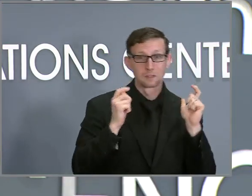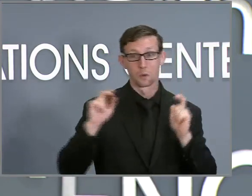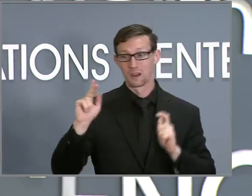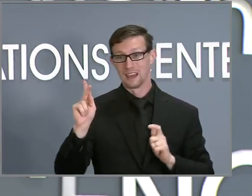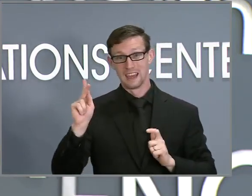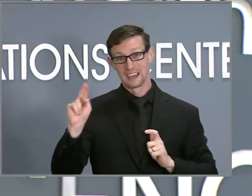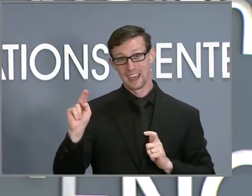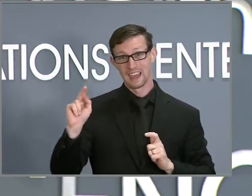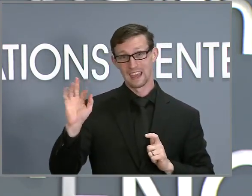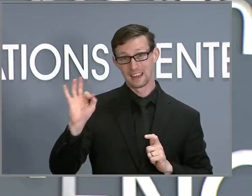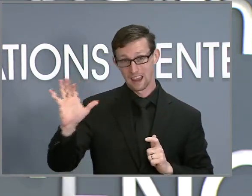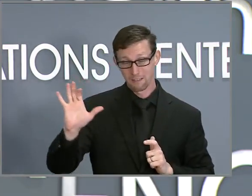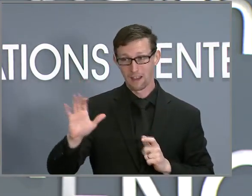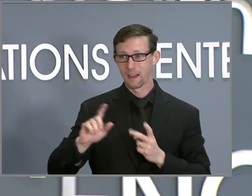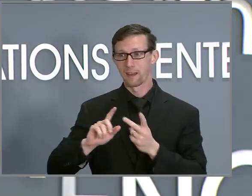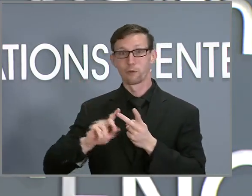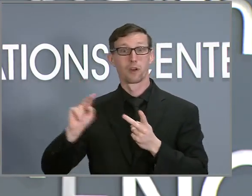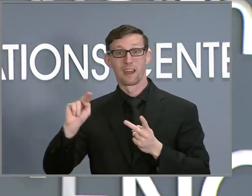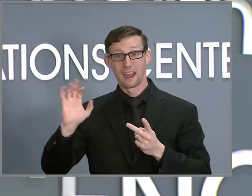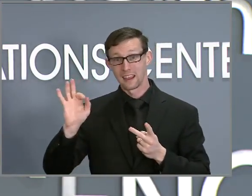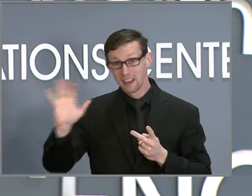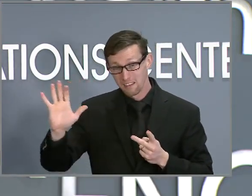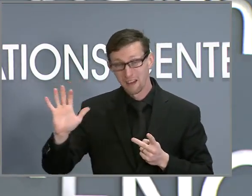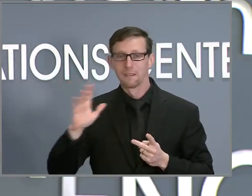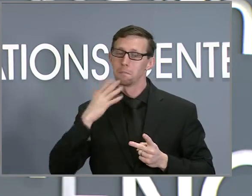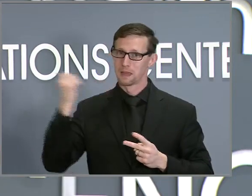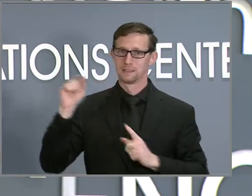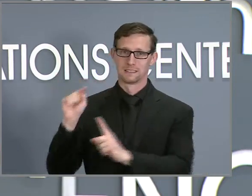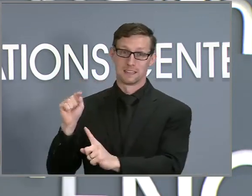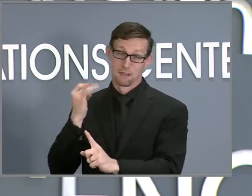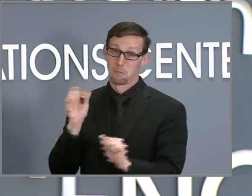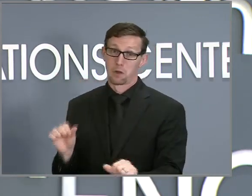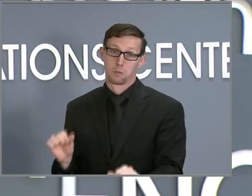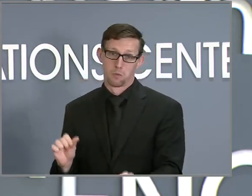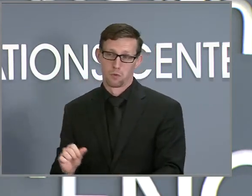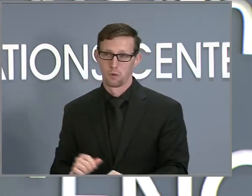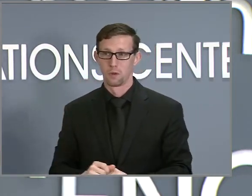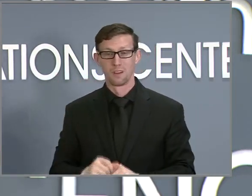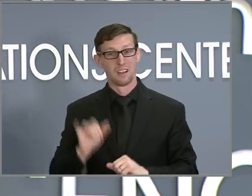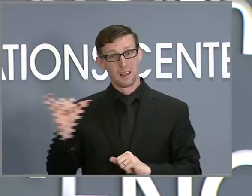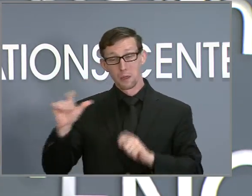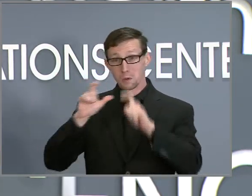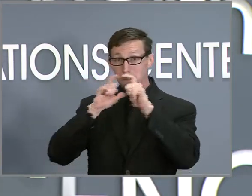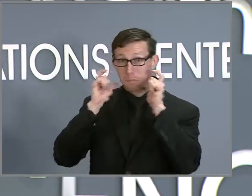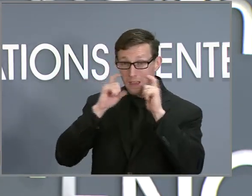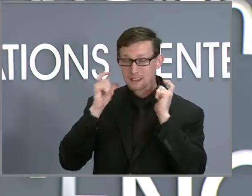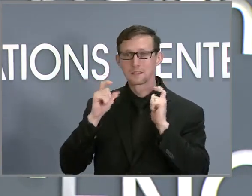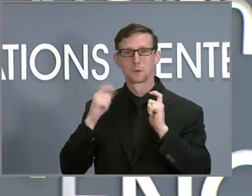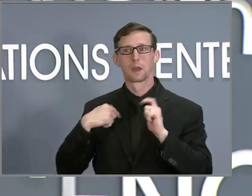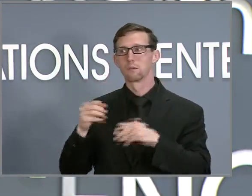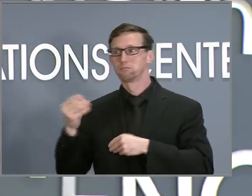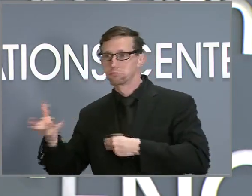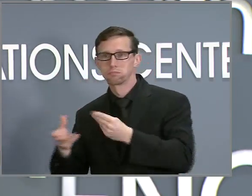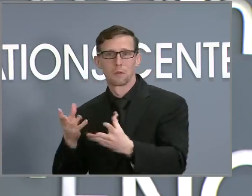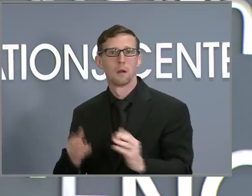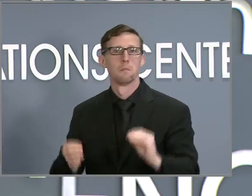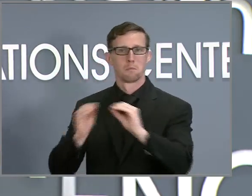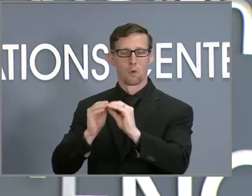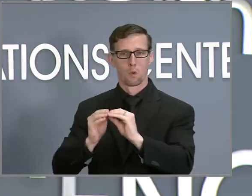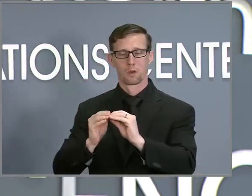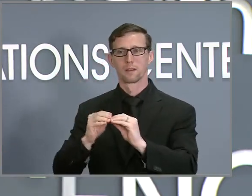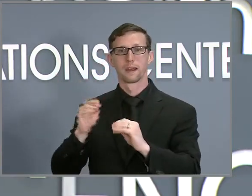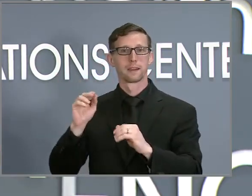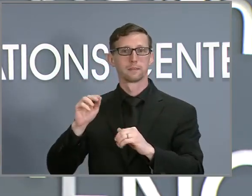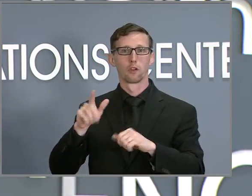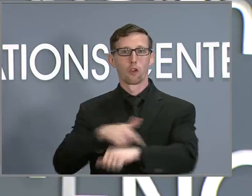making these higher-grade masks available for adults at no cost in more places that need them like long-term care facilities